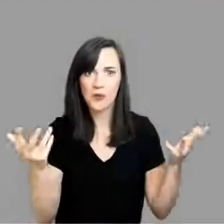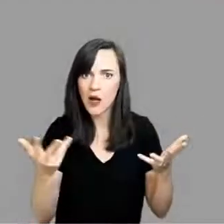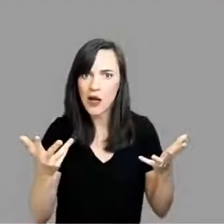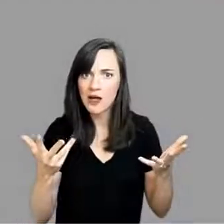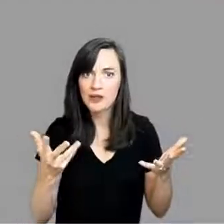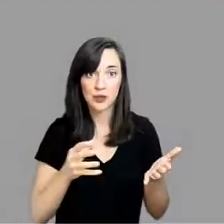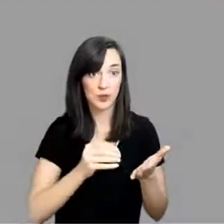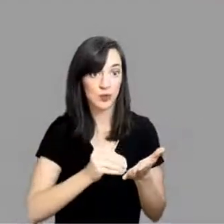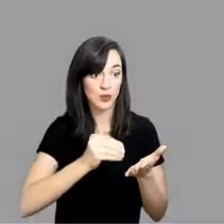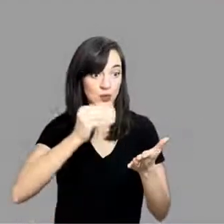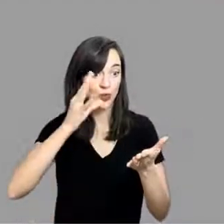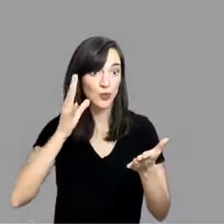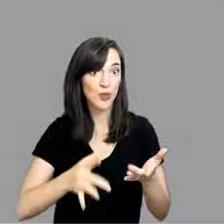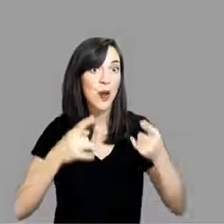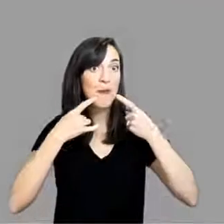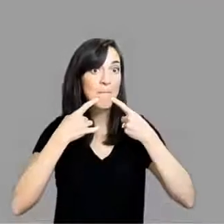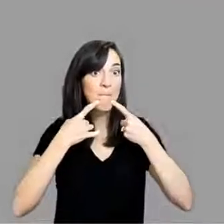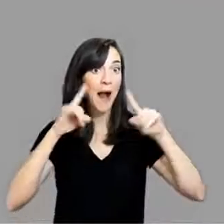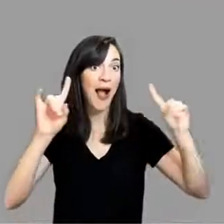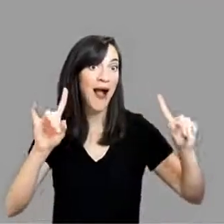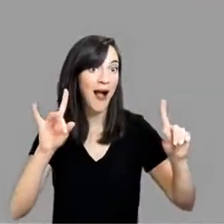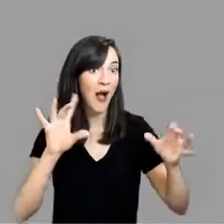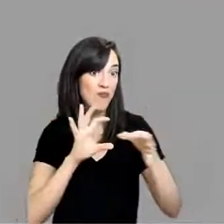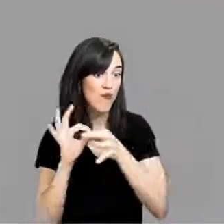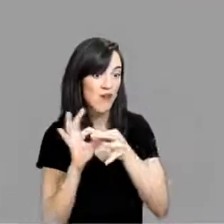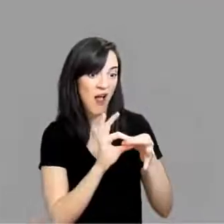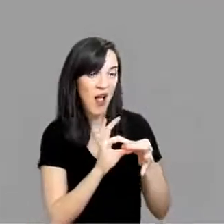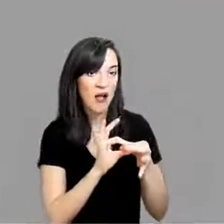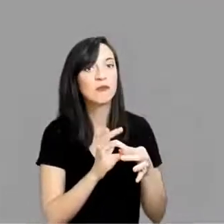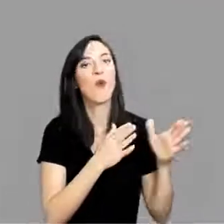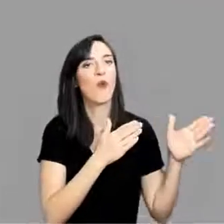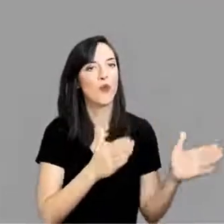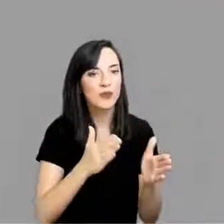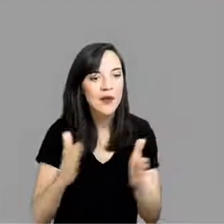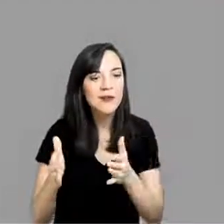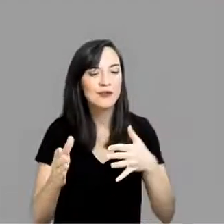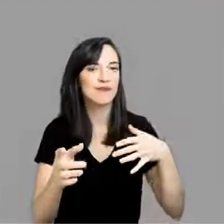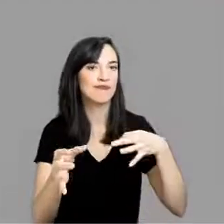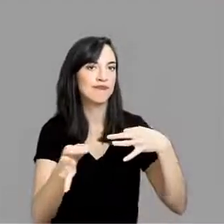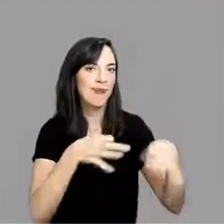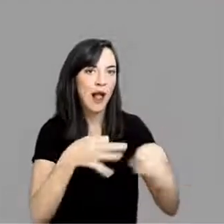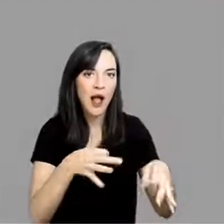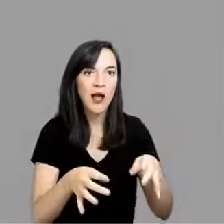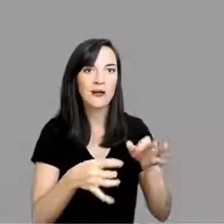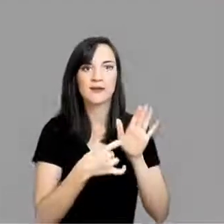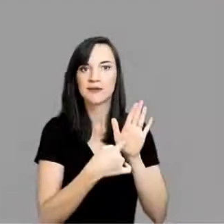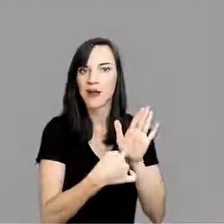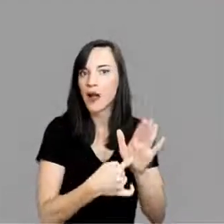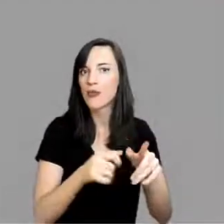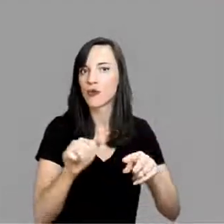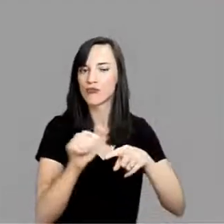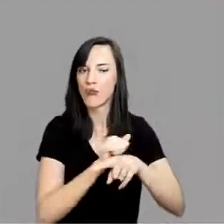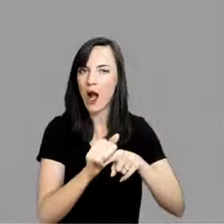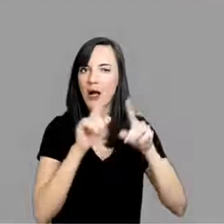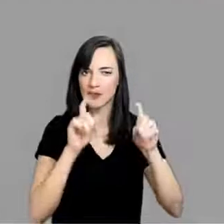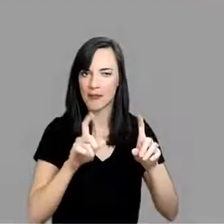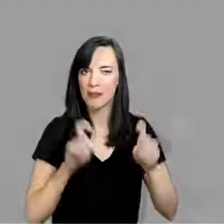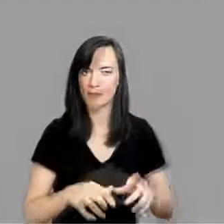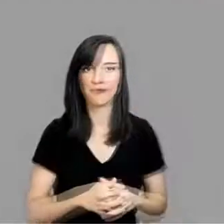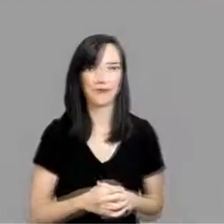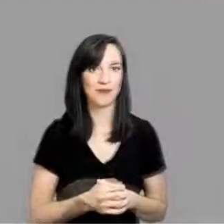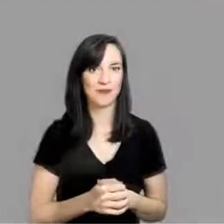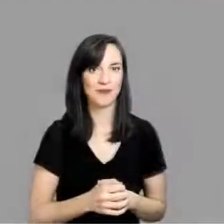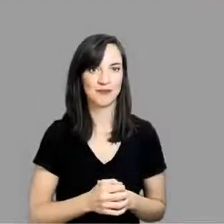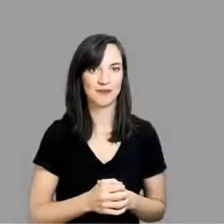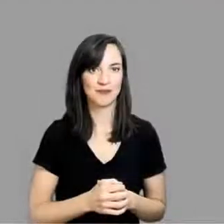And teacher clarity at 0.84. This relates to organization, explanation, examples, and guided